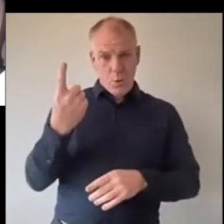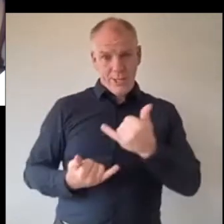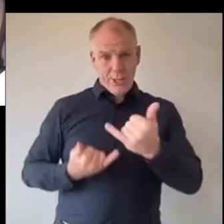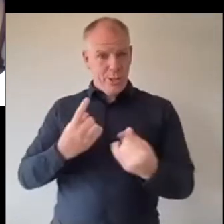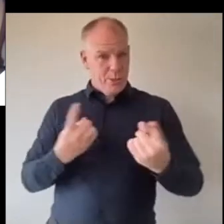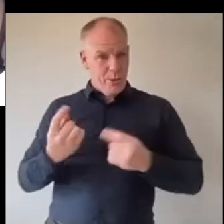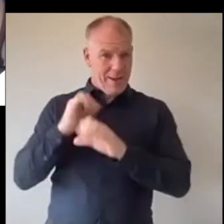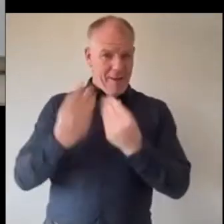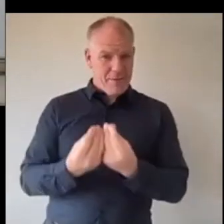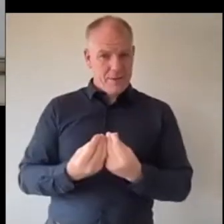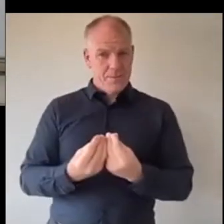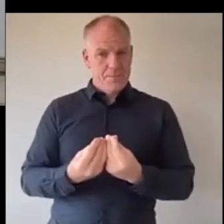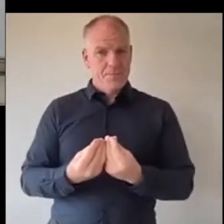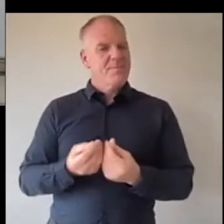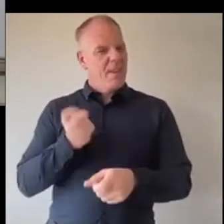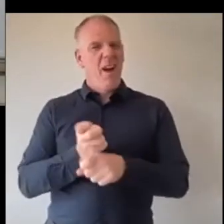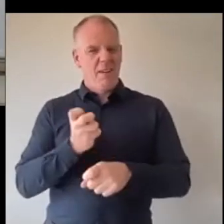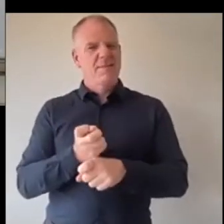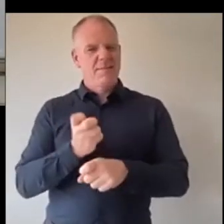this been very hard